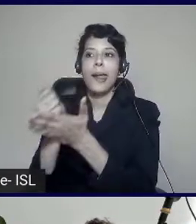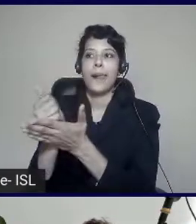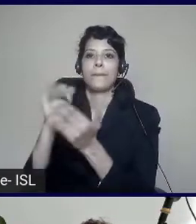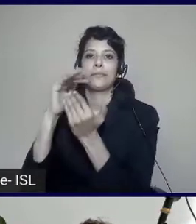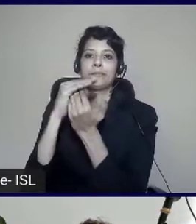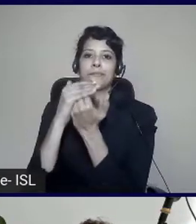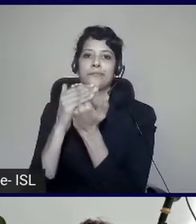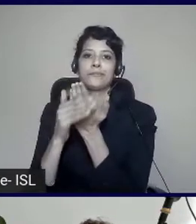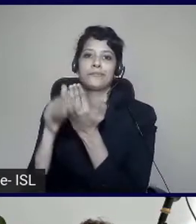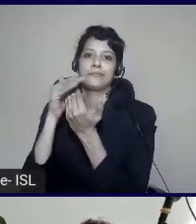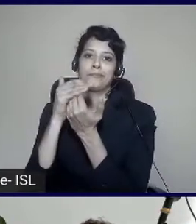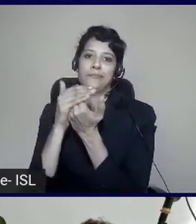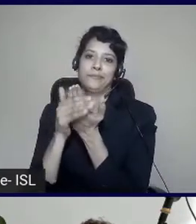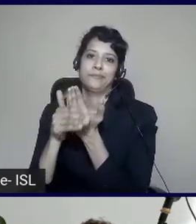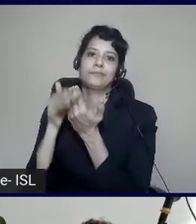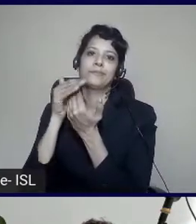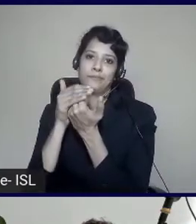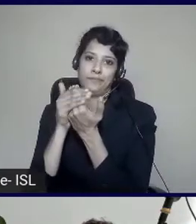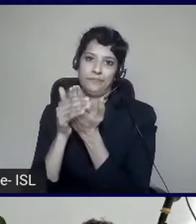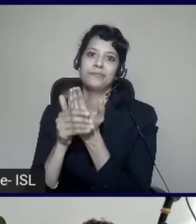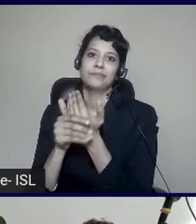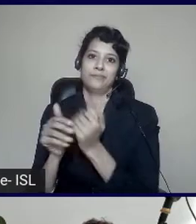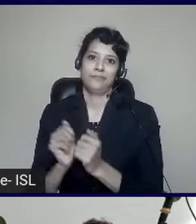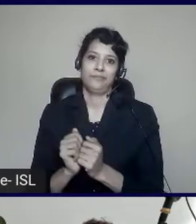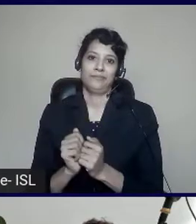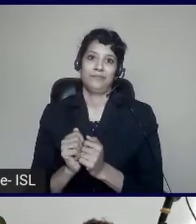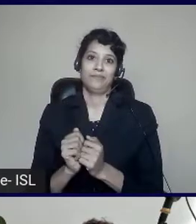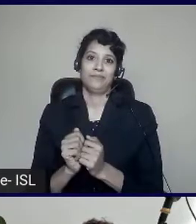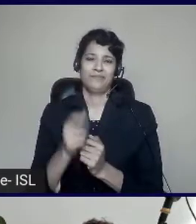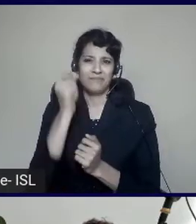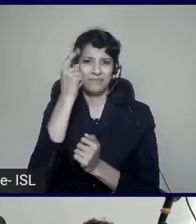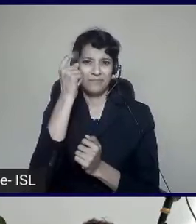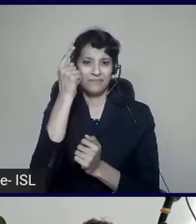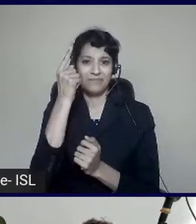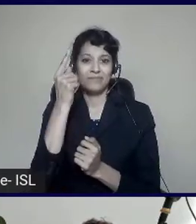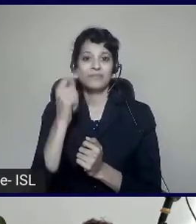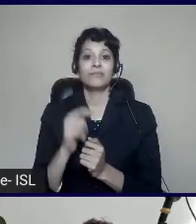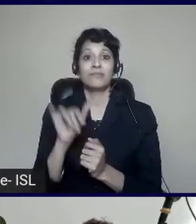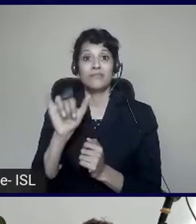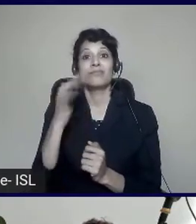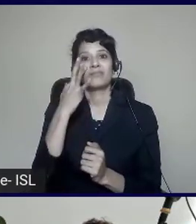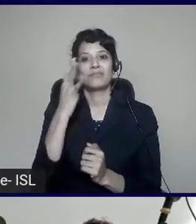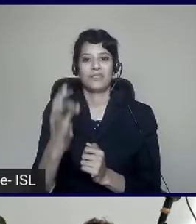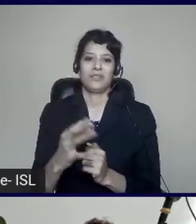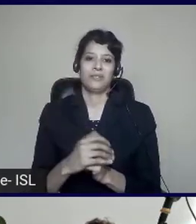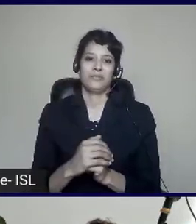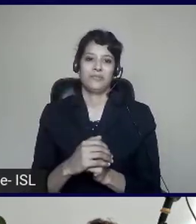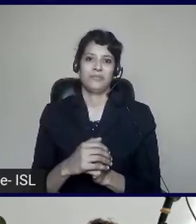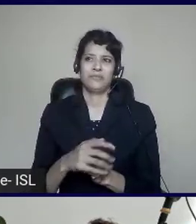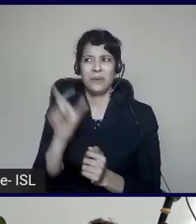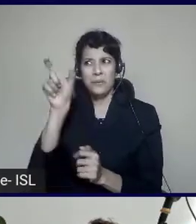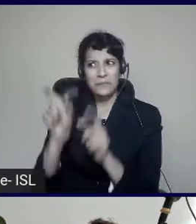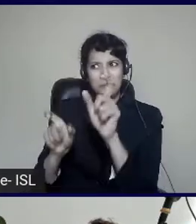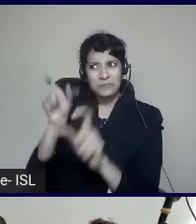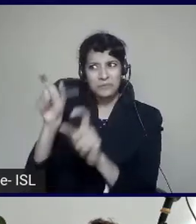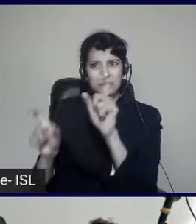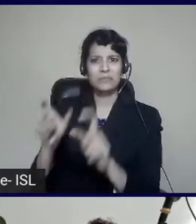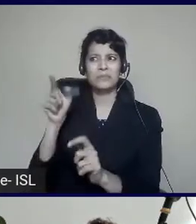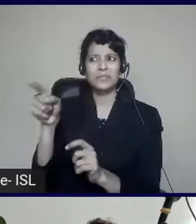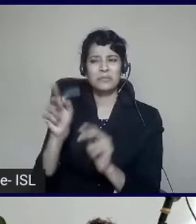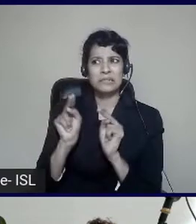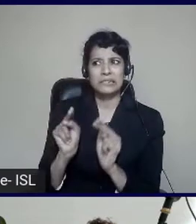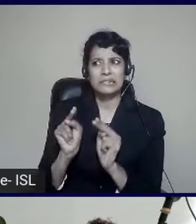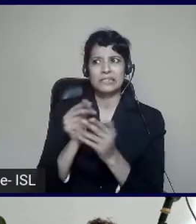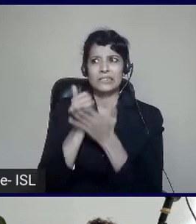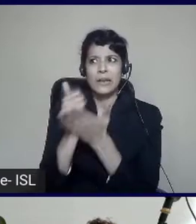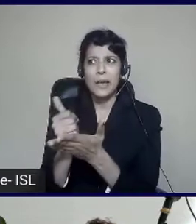And we do this by understanding that empathy bubble and the hydra. And we do this by understanding the people that use our systems. So these are